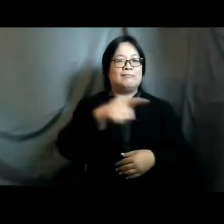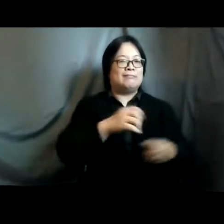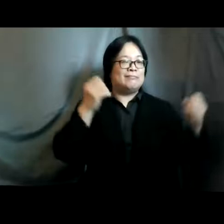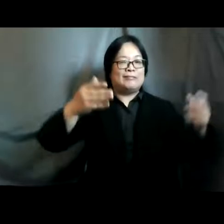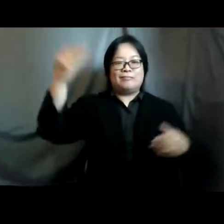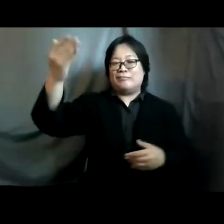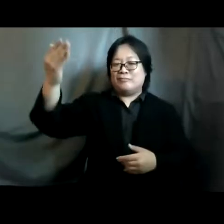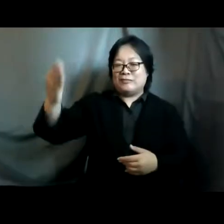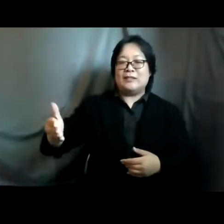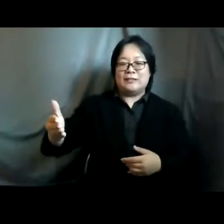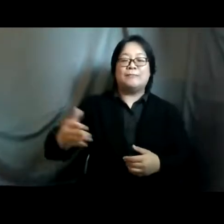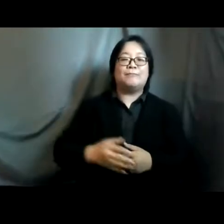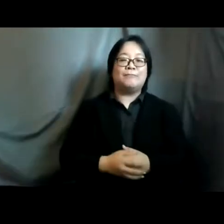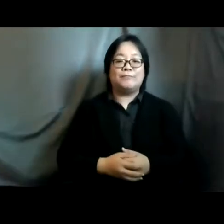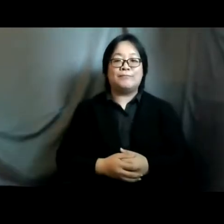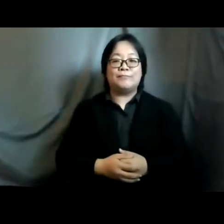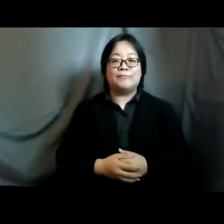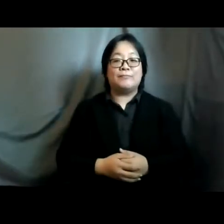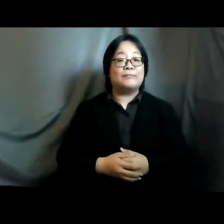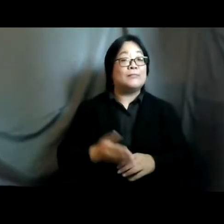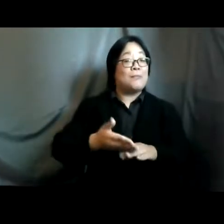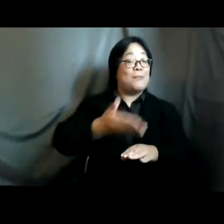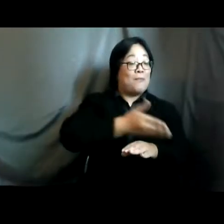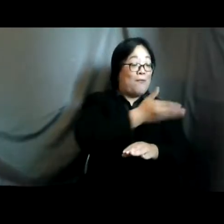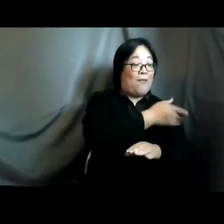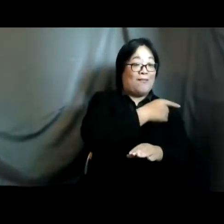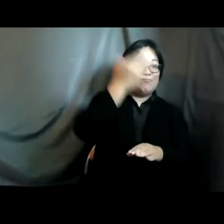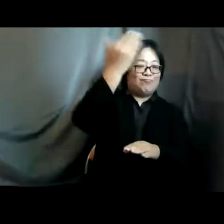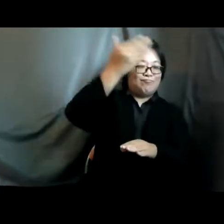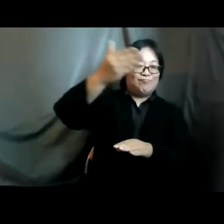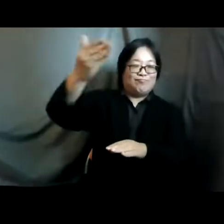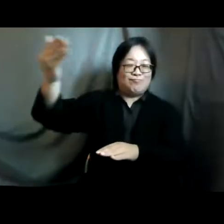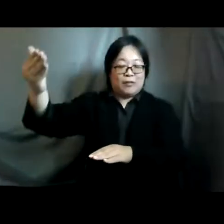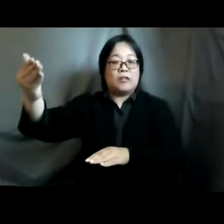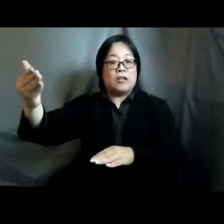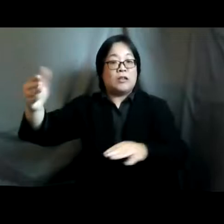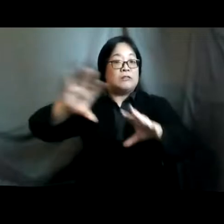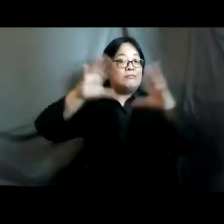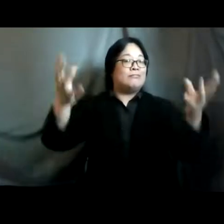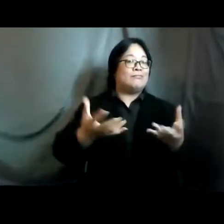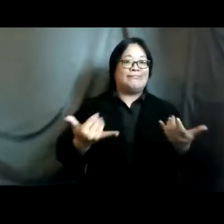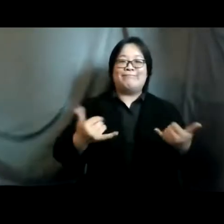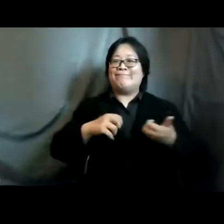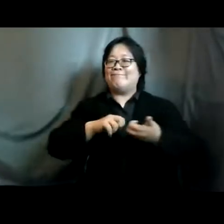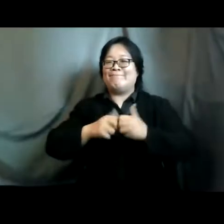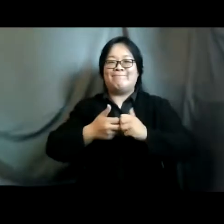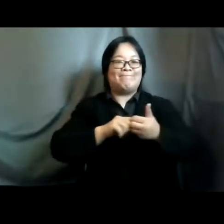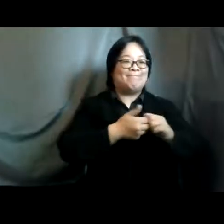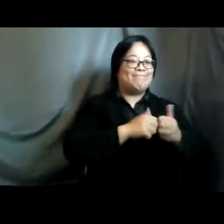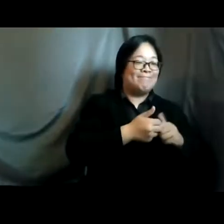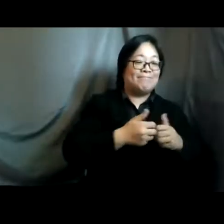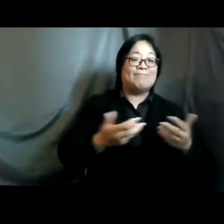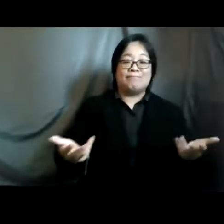before me is uh one that is you know it's a critical is a world in crisis uh so to speak you know uh